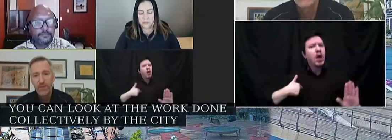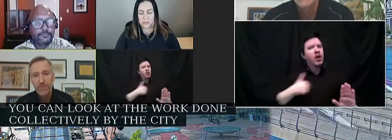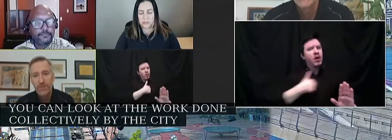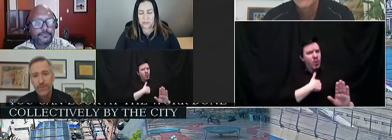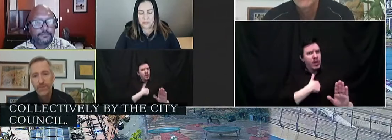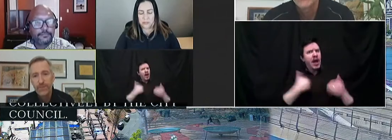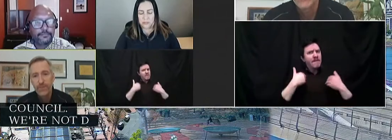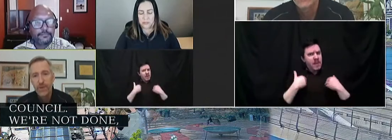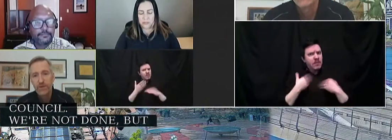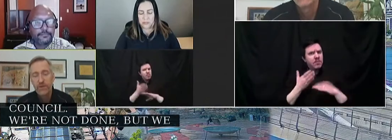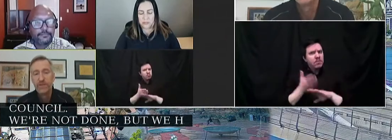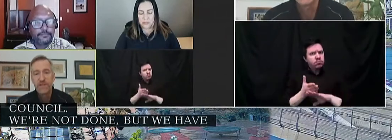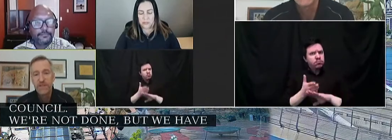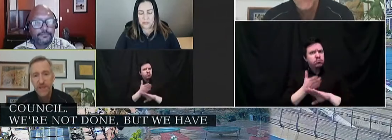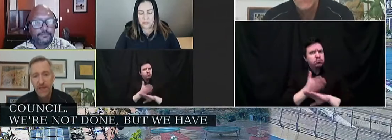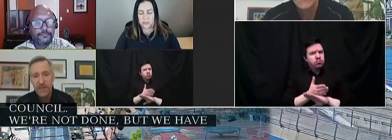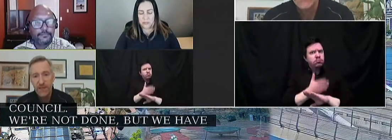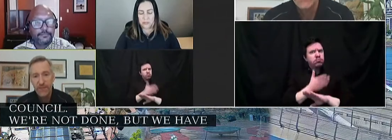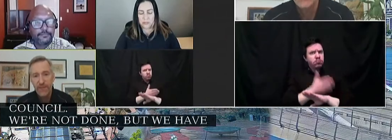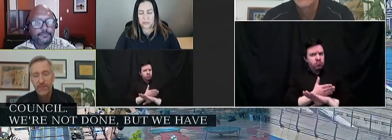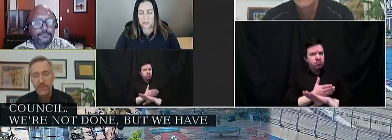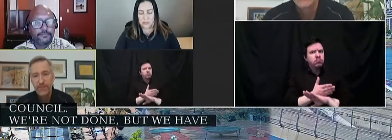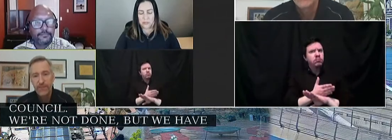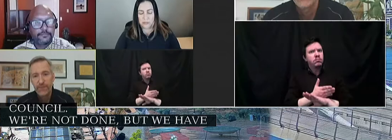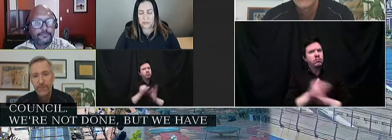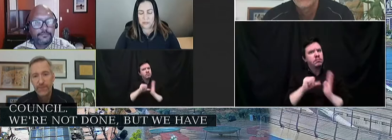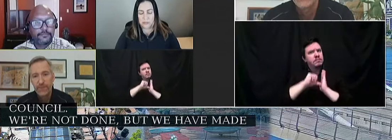very distinct